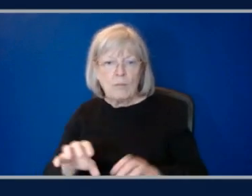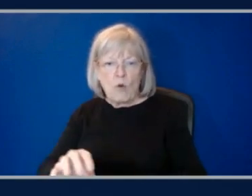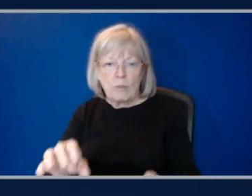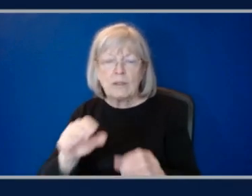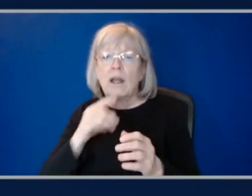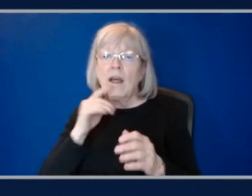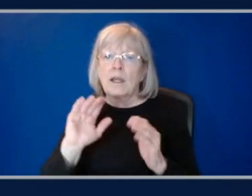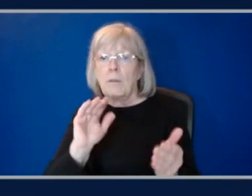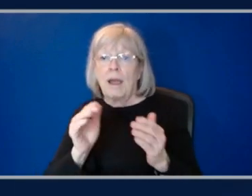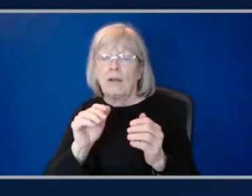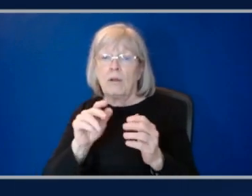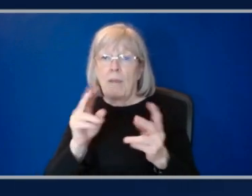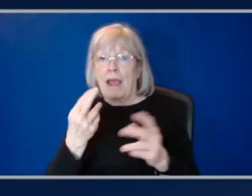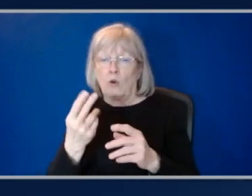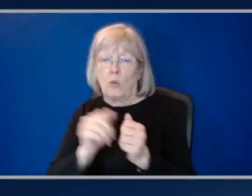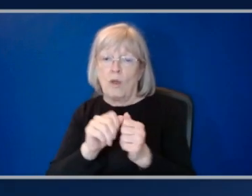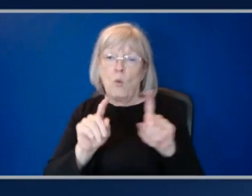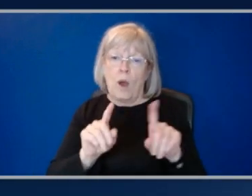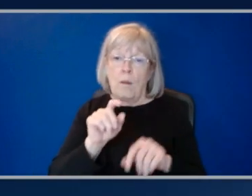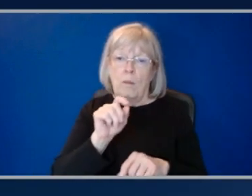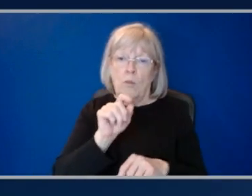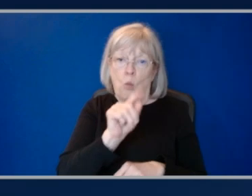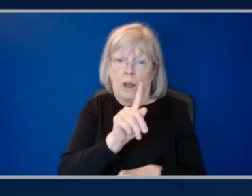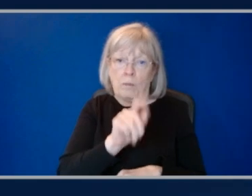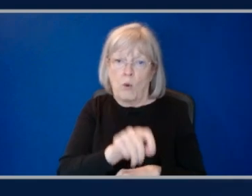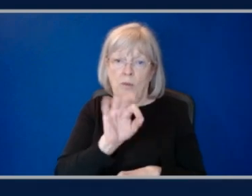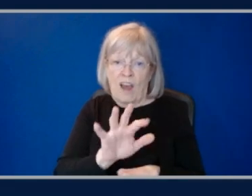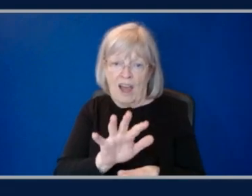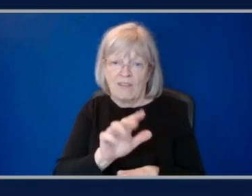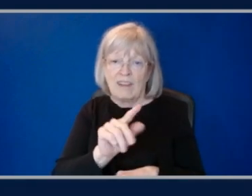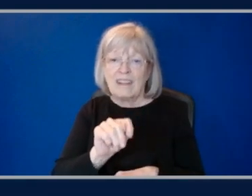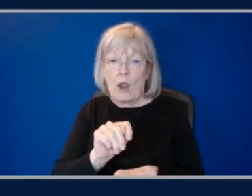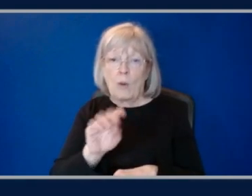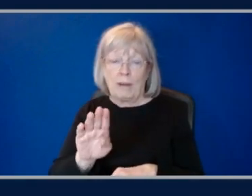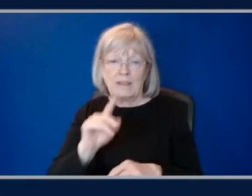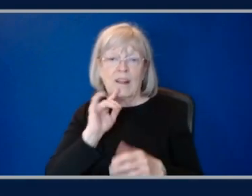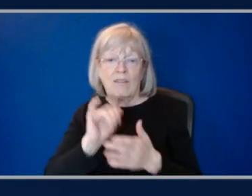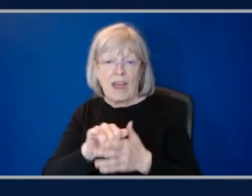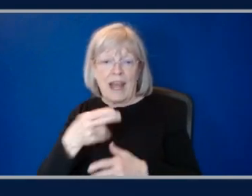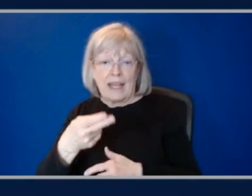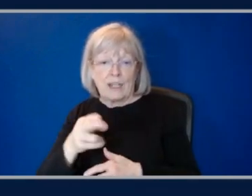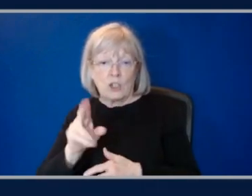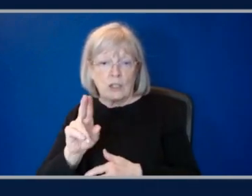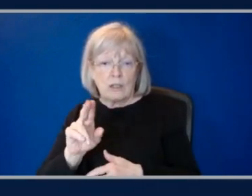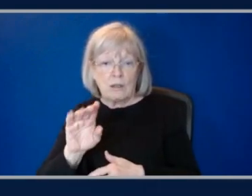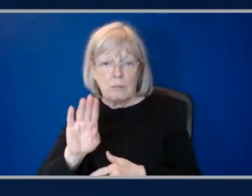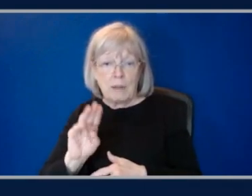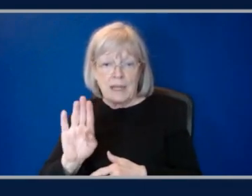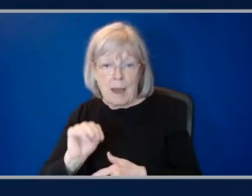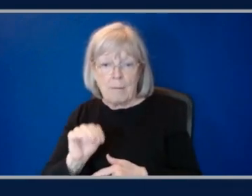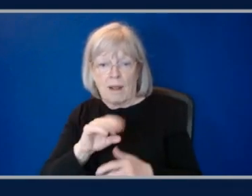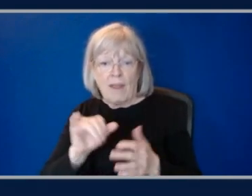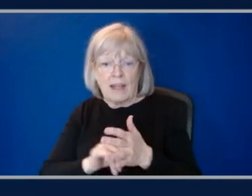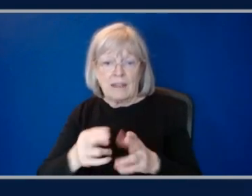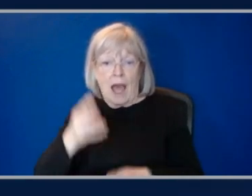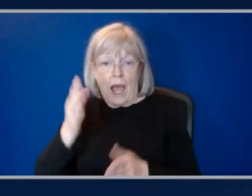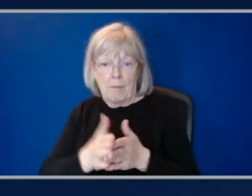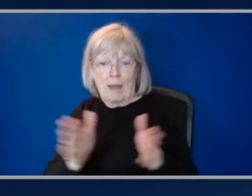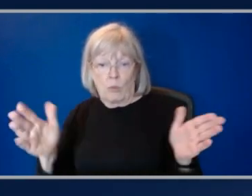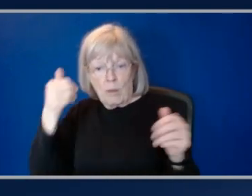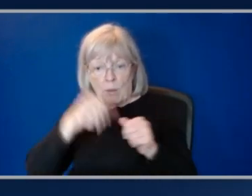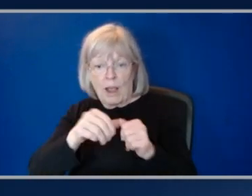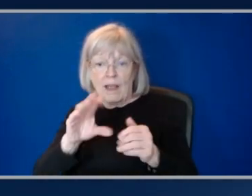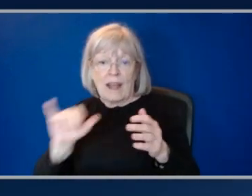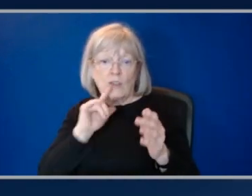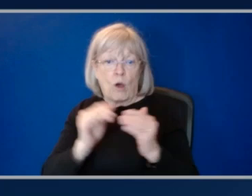.5 terabits of HBM, which is high bandwidth memory. And that also has 46 terabits per second of